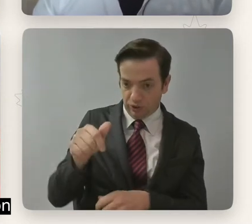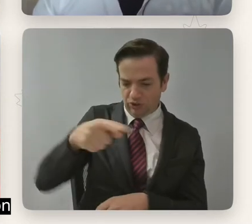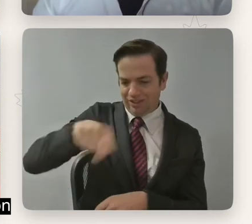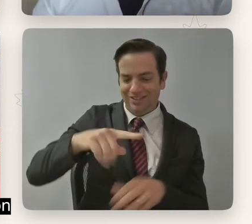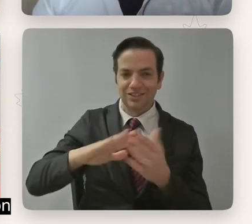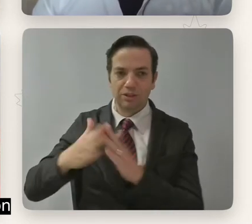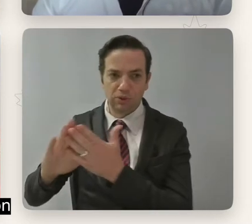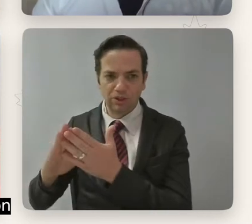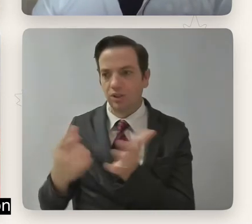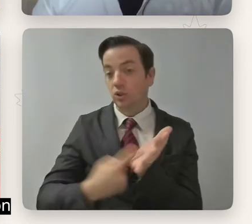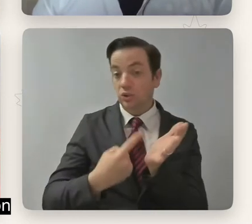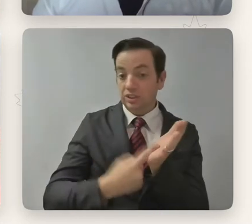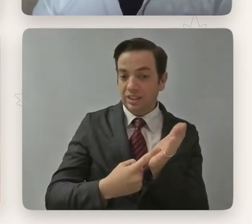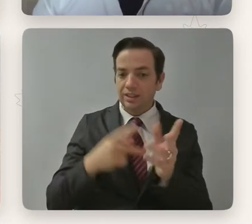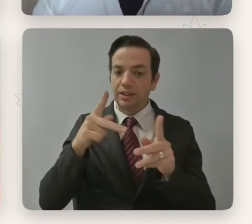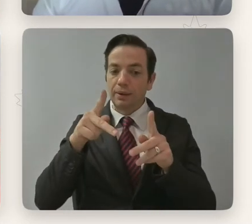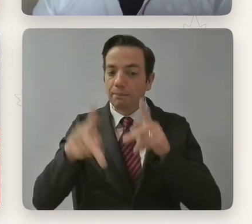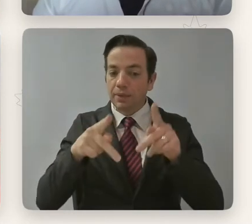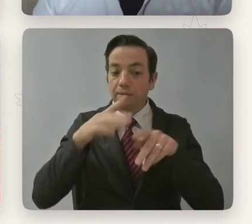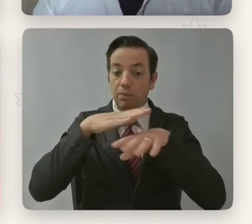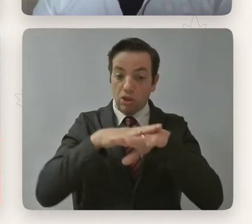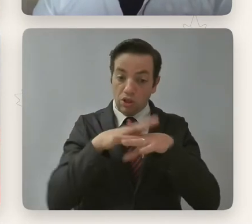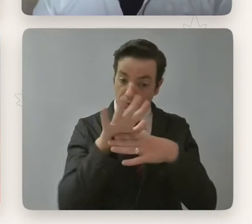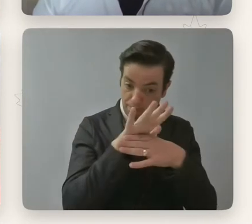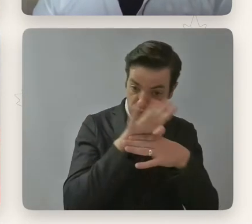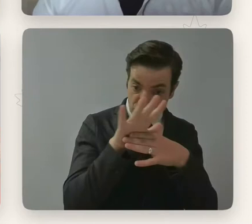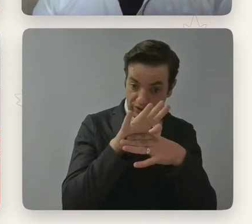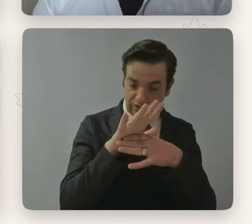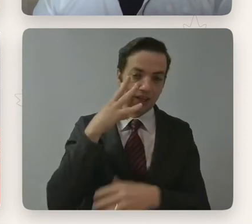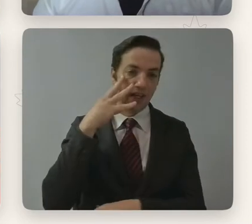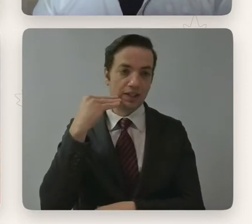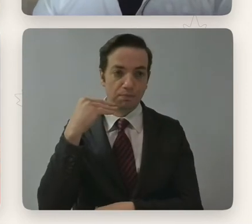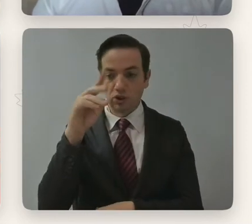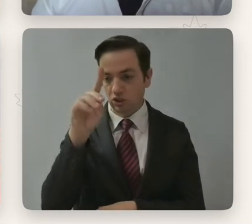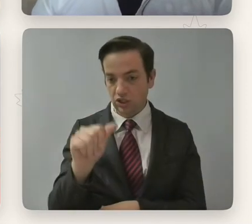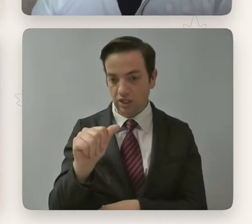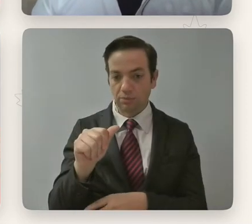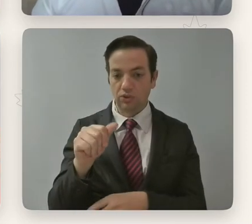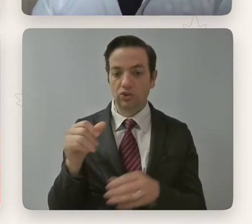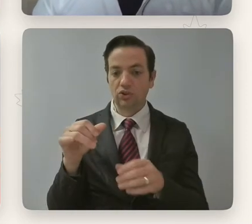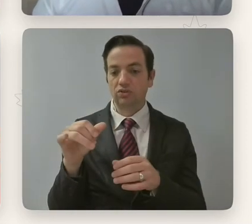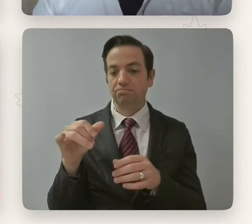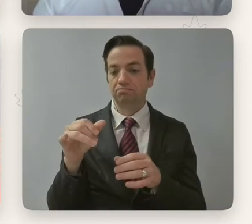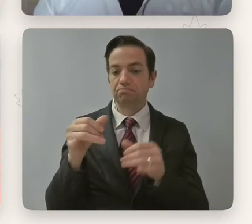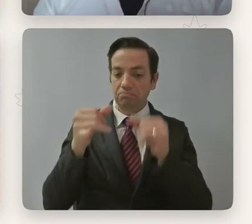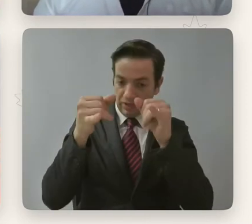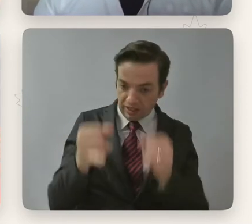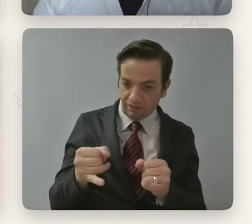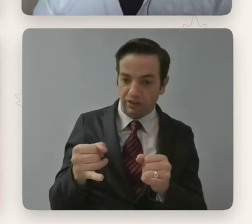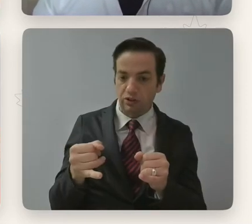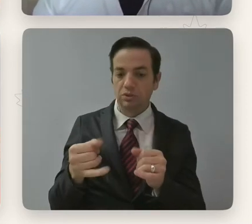talking about on-screen representation and the authentic experience that disabled storytellers bring to the table. And